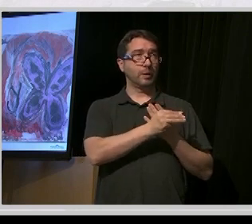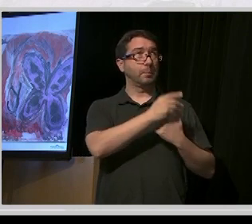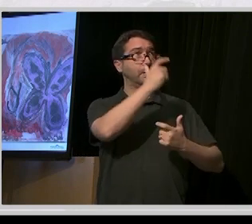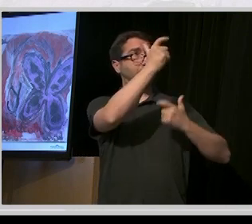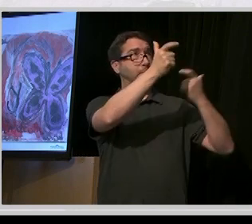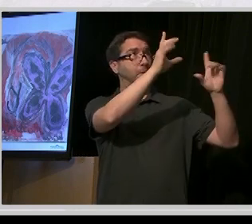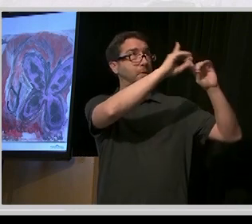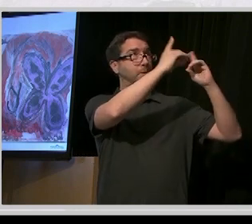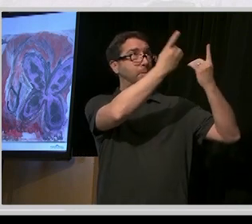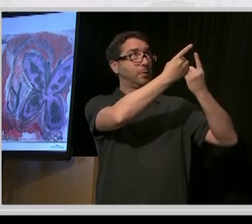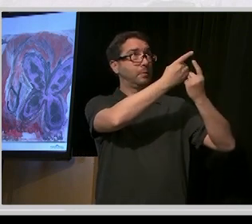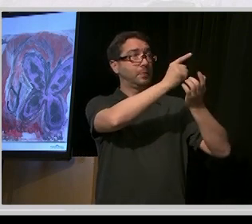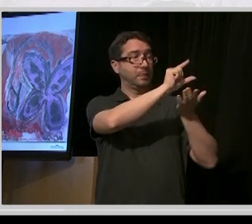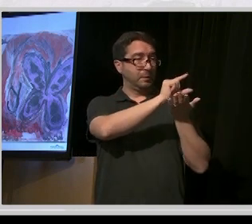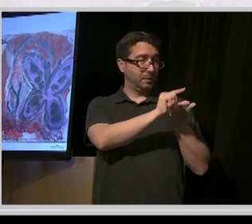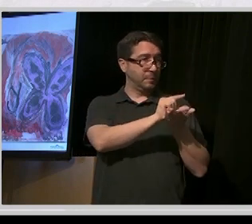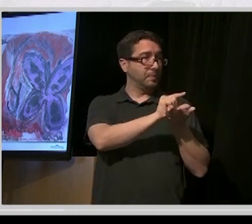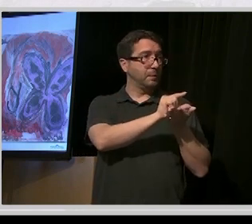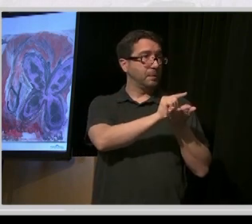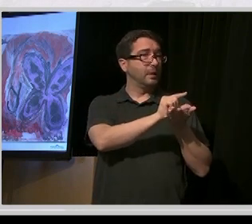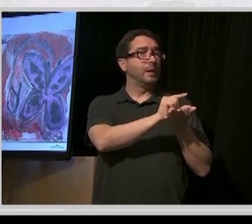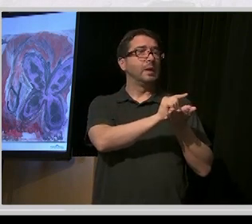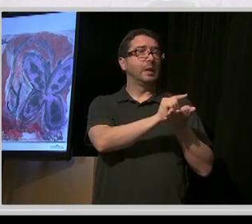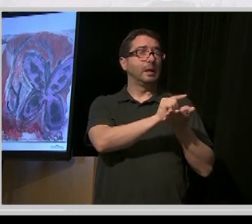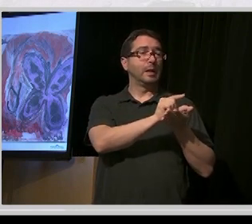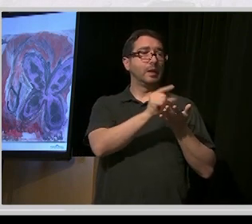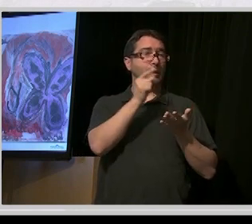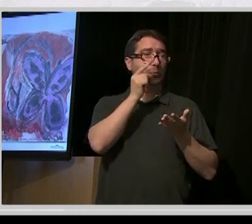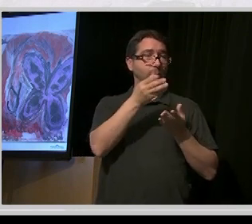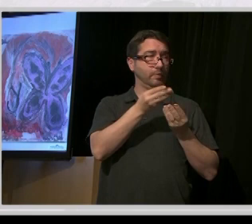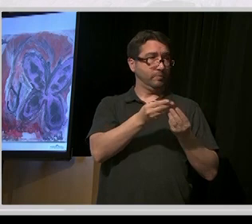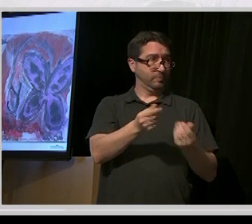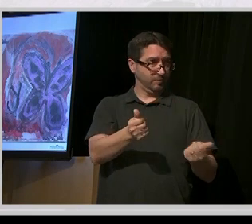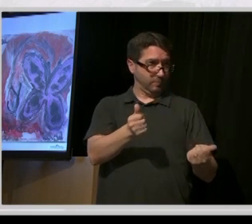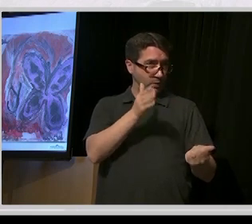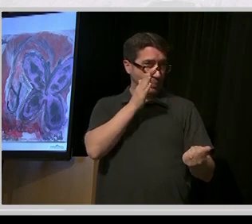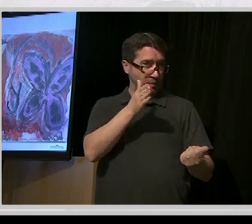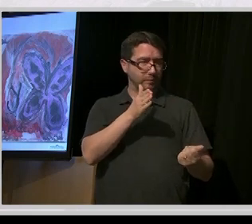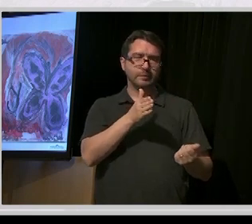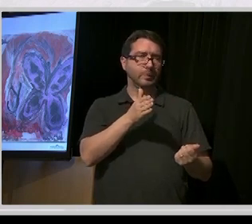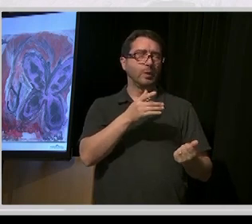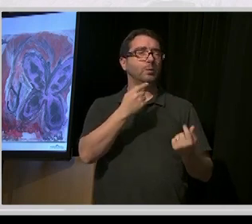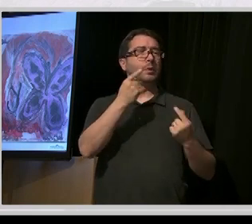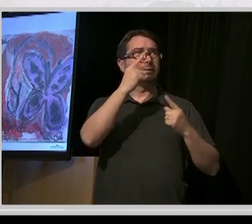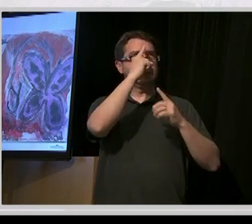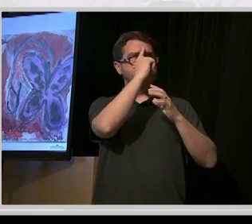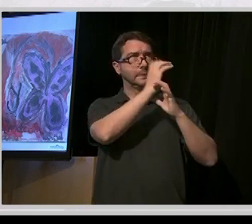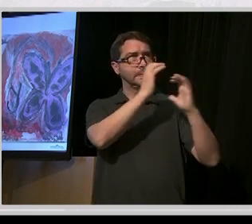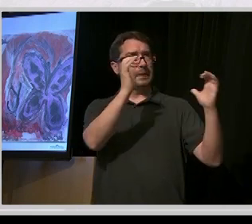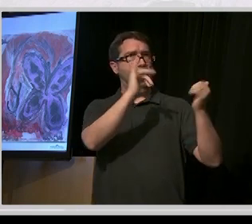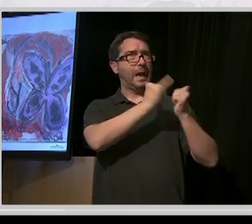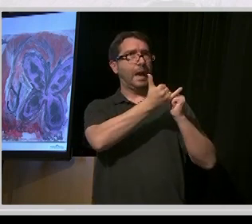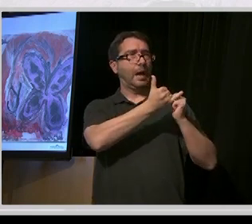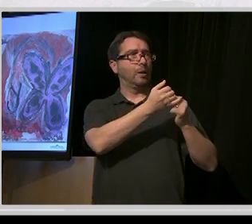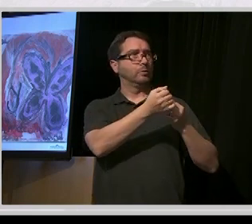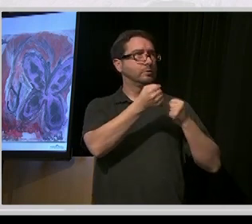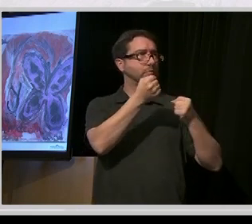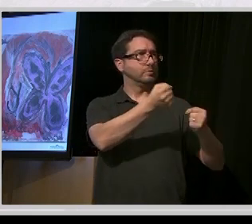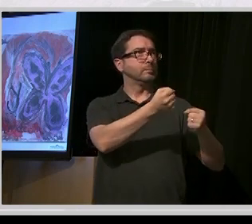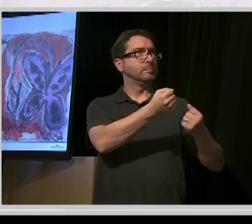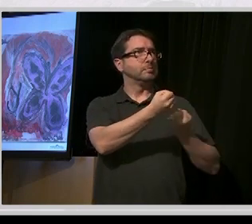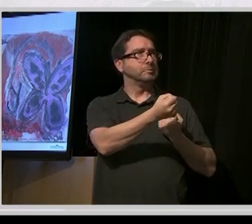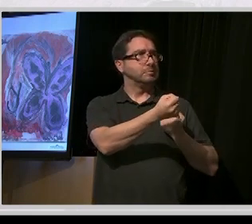that's never going to be able to carry the remedy forward. Okay? So we had to think about what do we need to do to build that up so that this could all work.